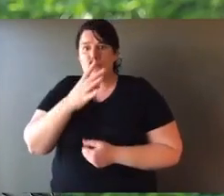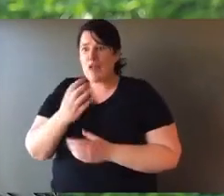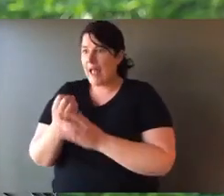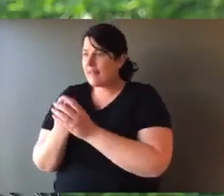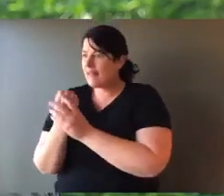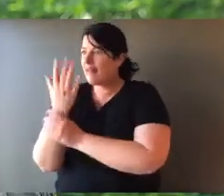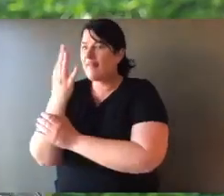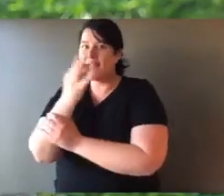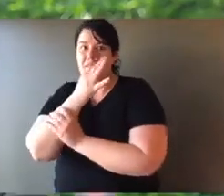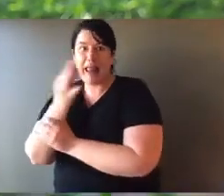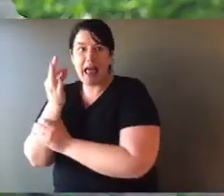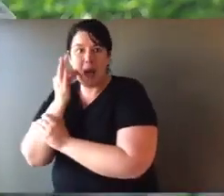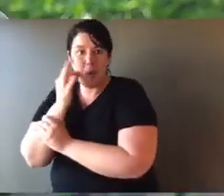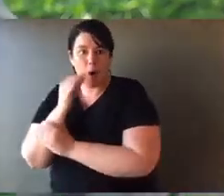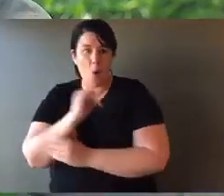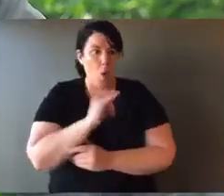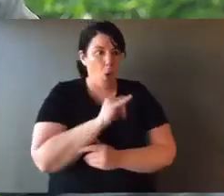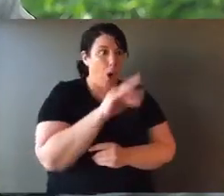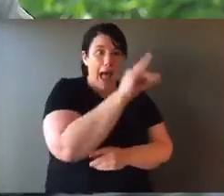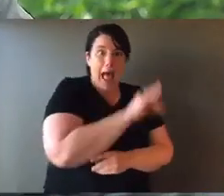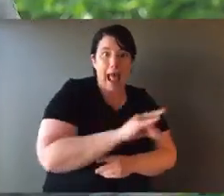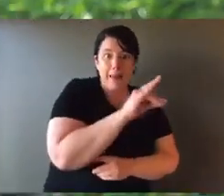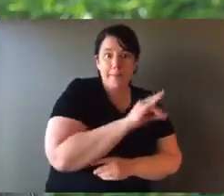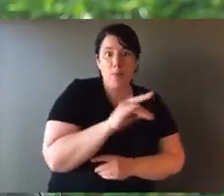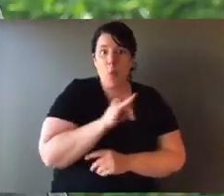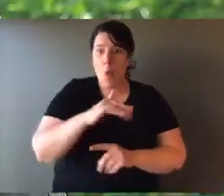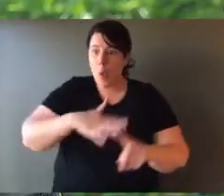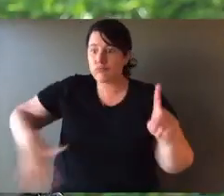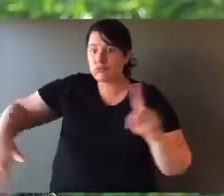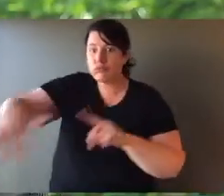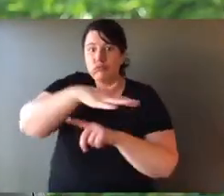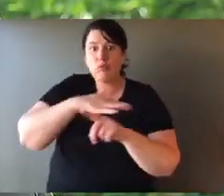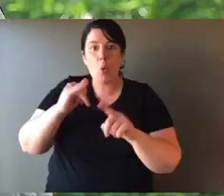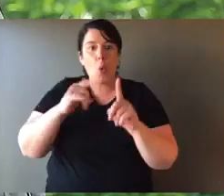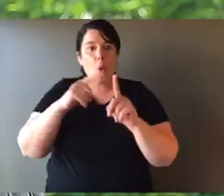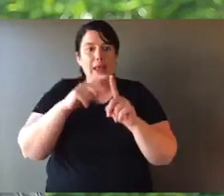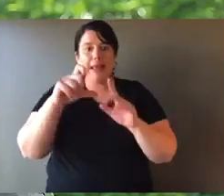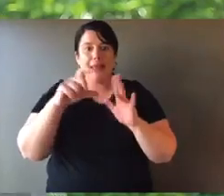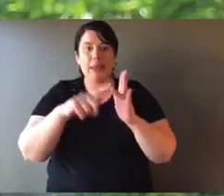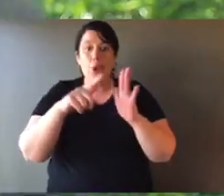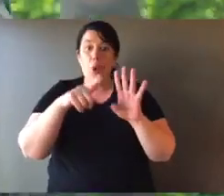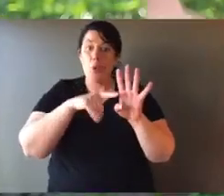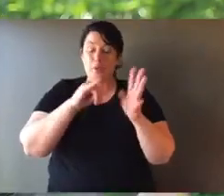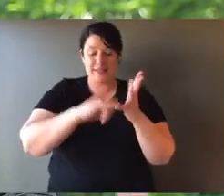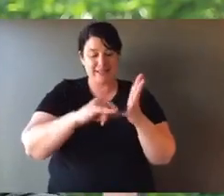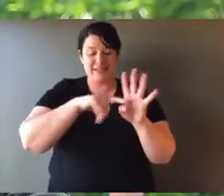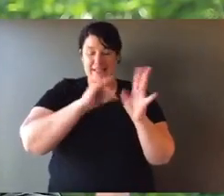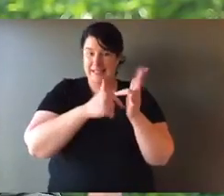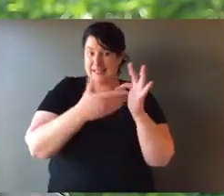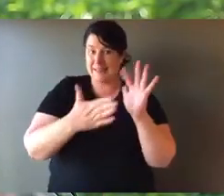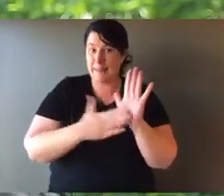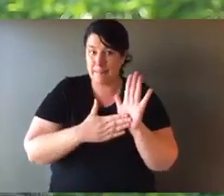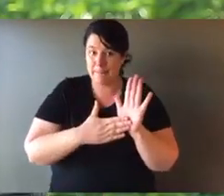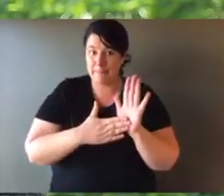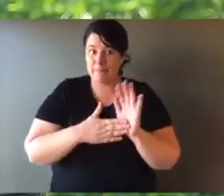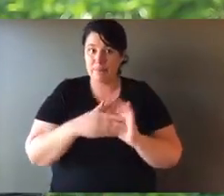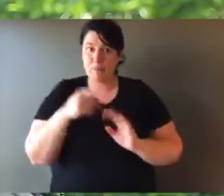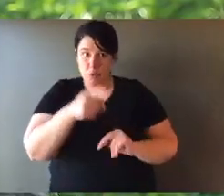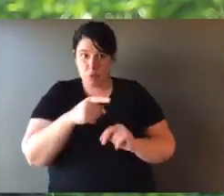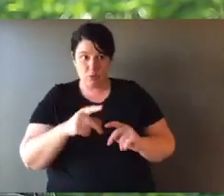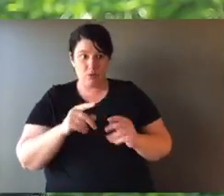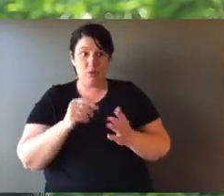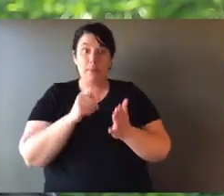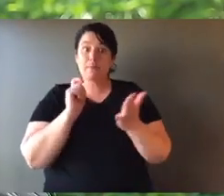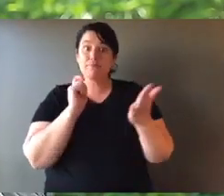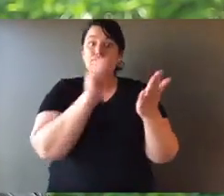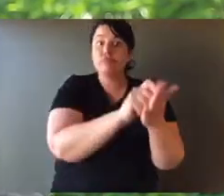you're passionate about. It might be a rare native orchid. It might be an individual species. It might be a habitat. It might be an ecosystem. But make sure that